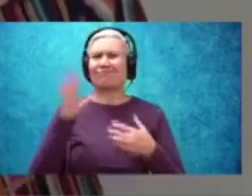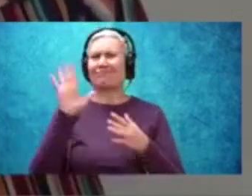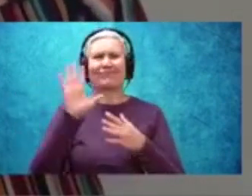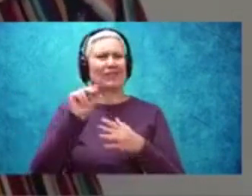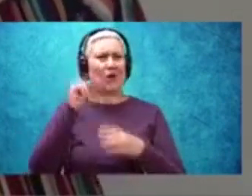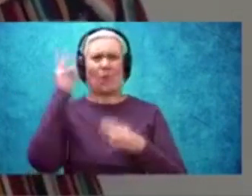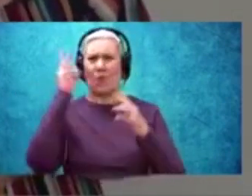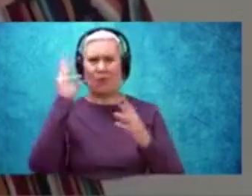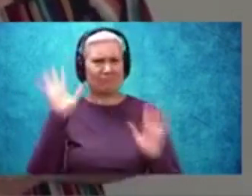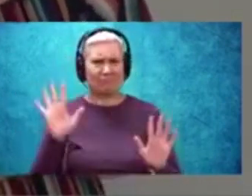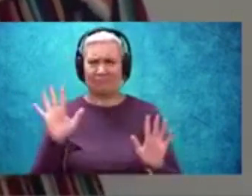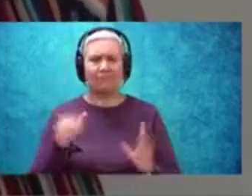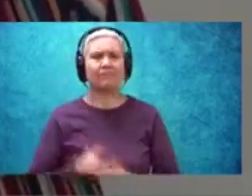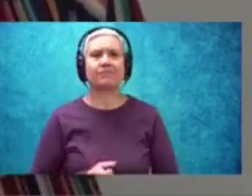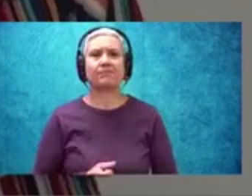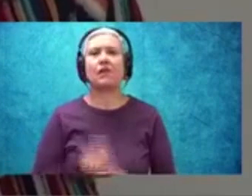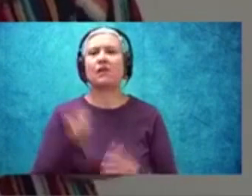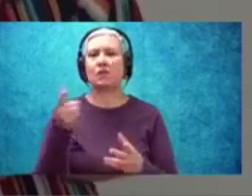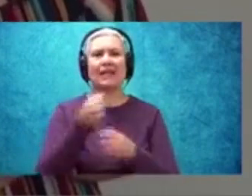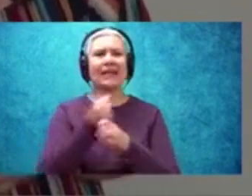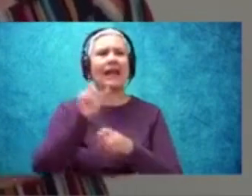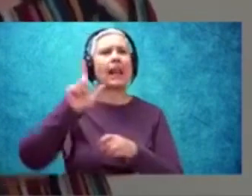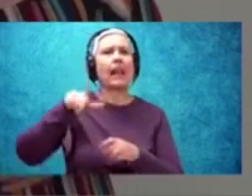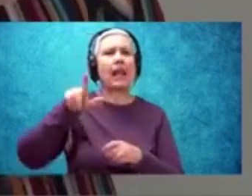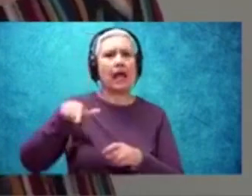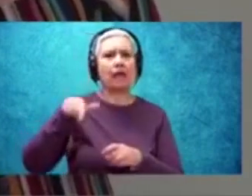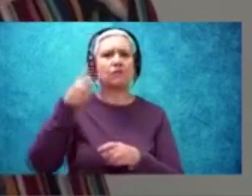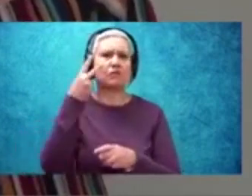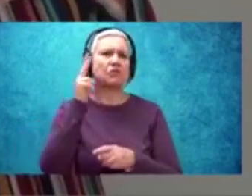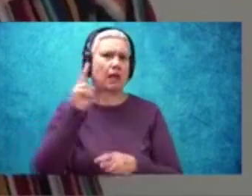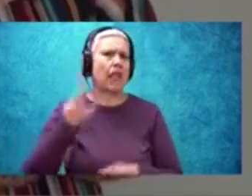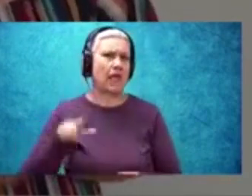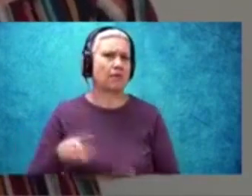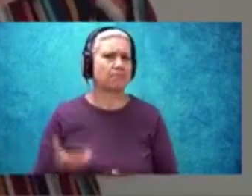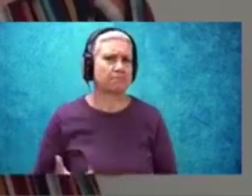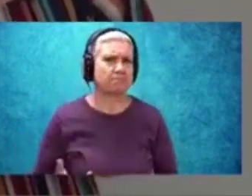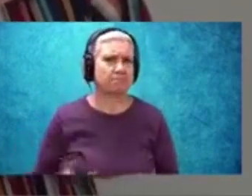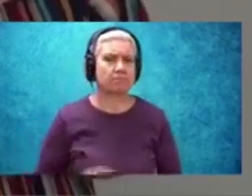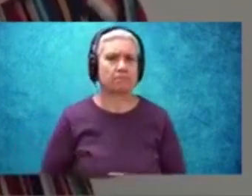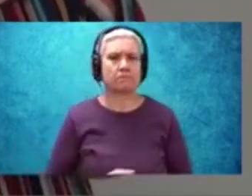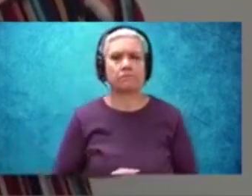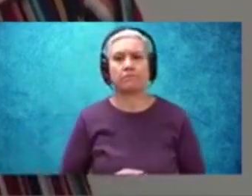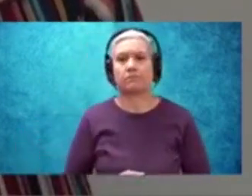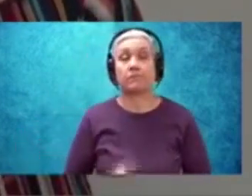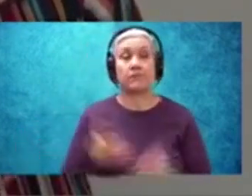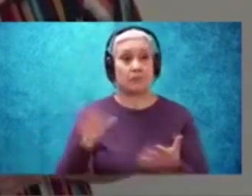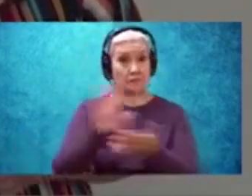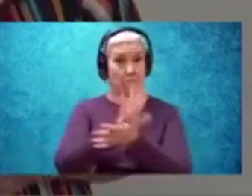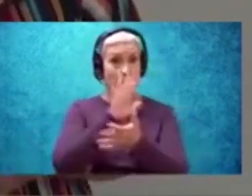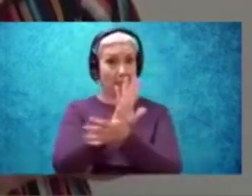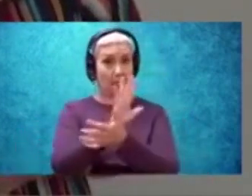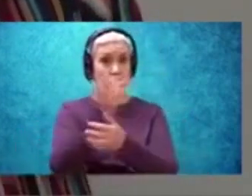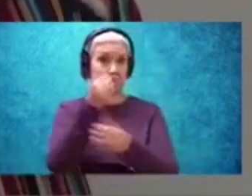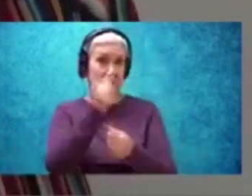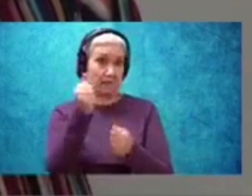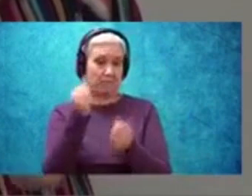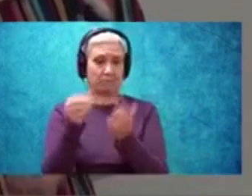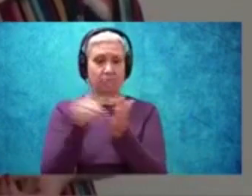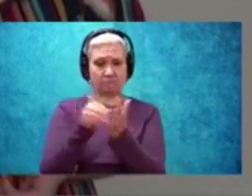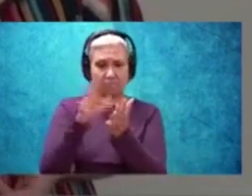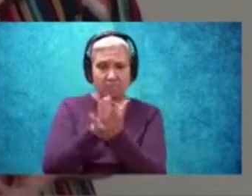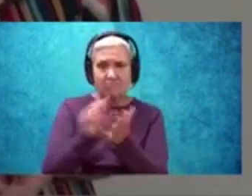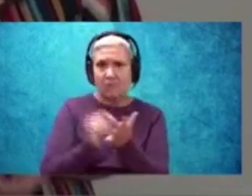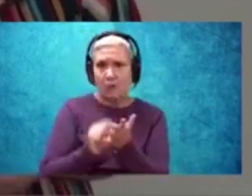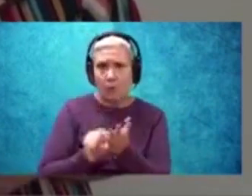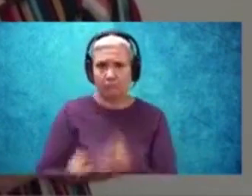can get these for later viewing. And if you would like to get out a sheet of paper to take some notes, there is